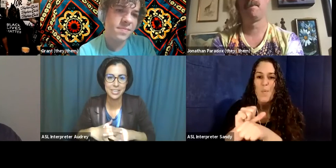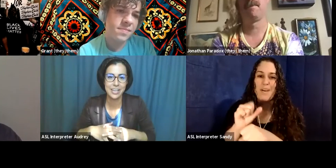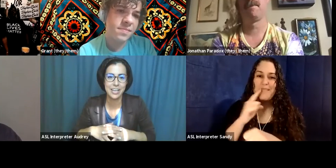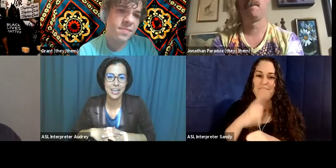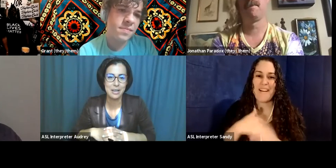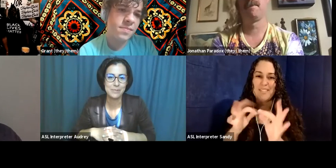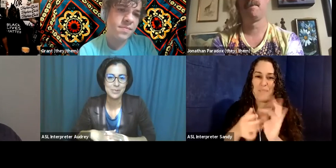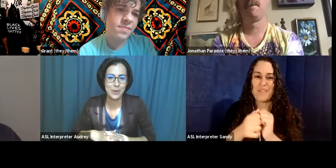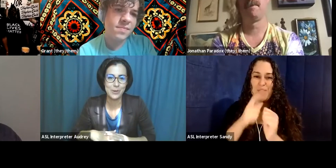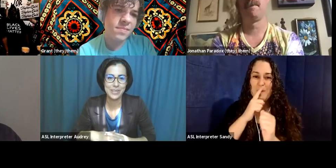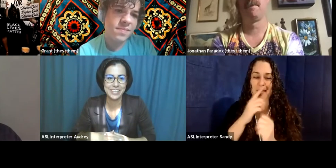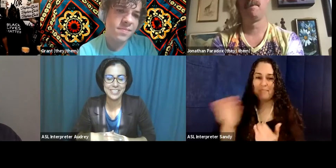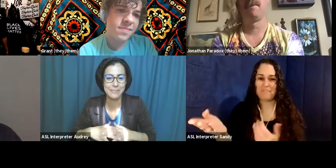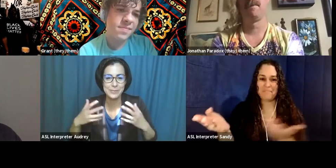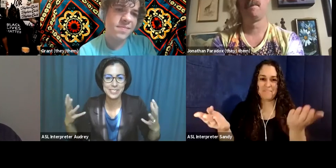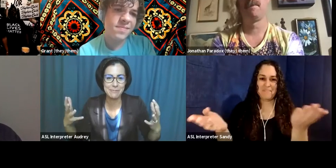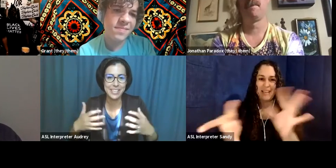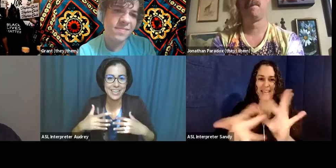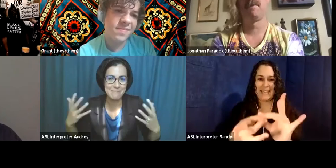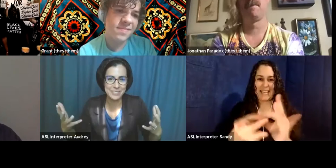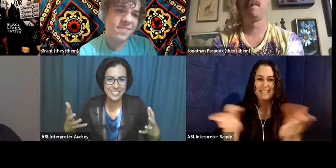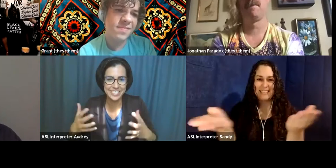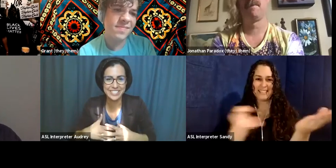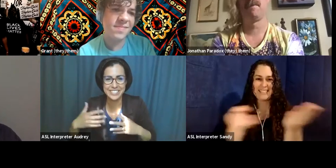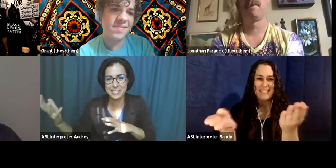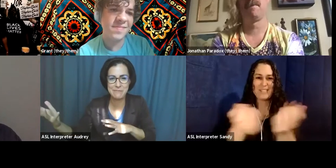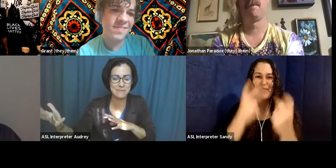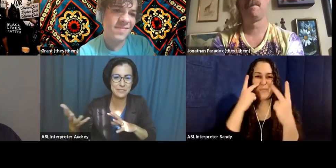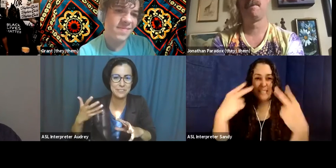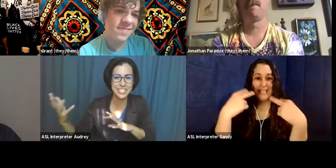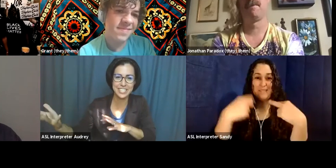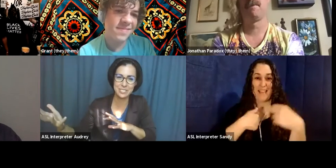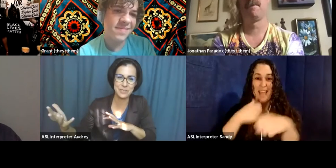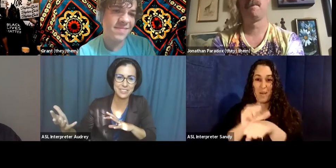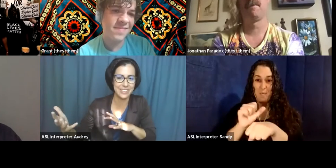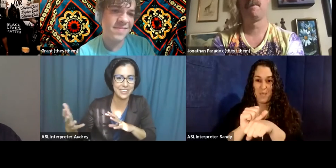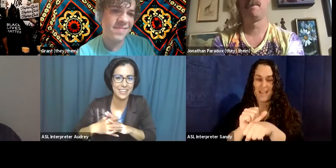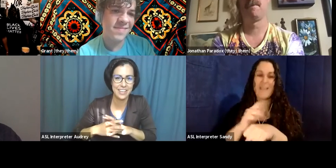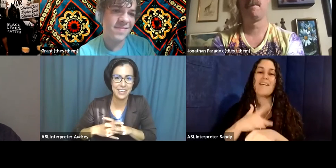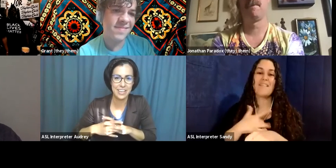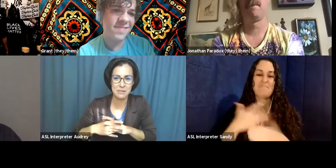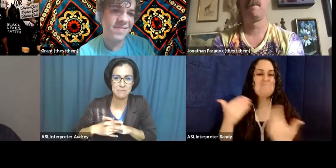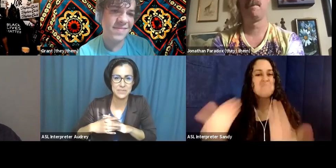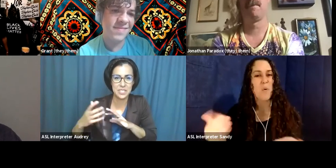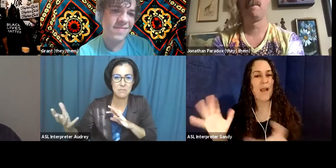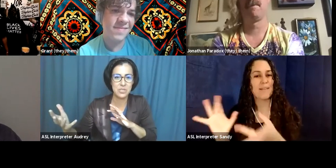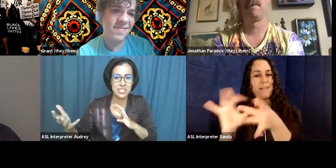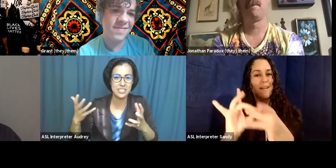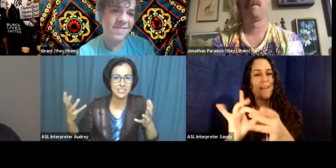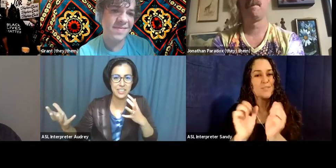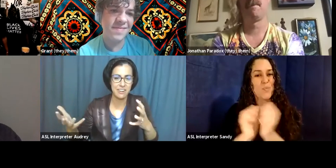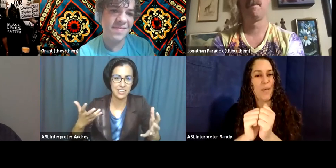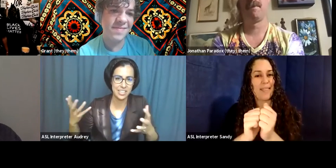people. Um, so if you see me and I'm working, feel free to connect with the, um, the